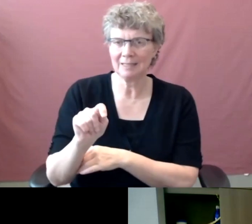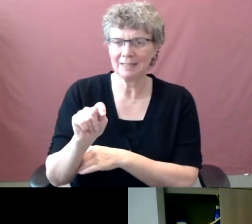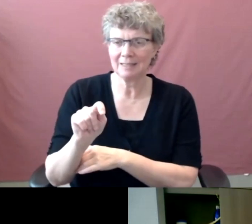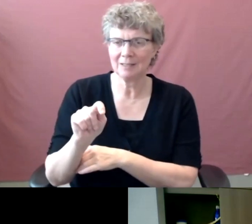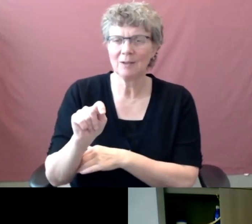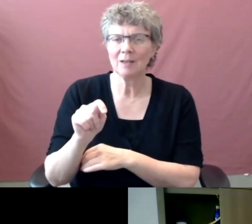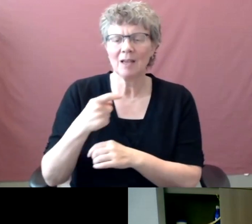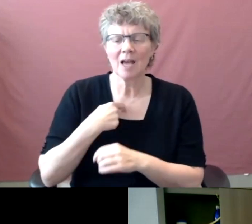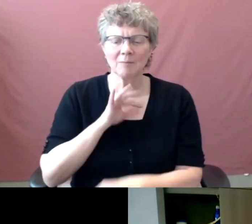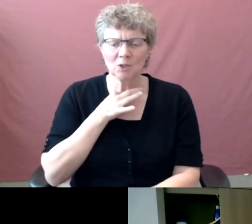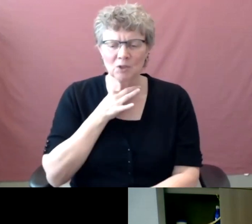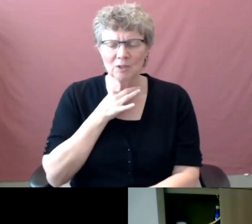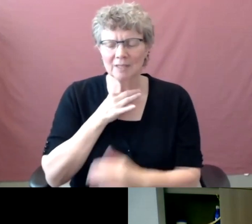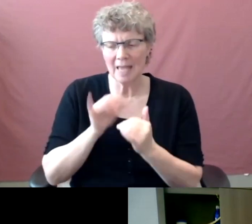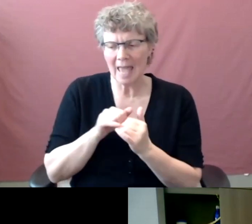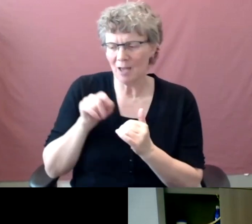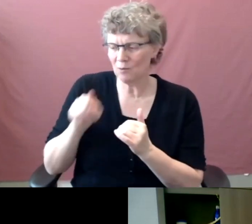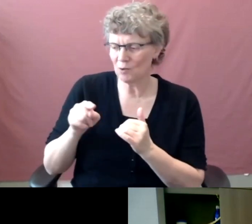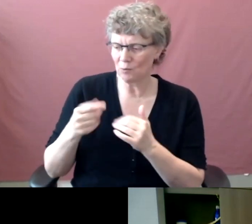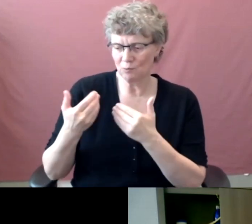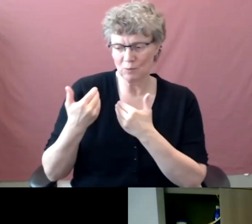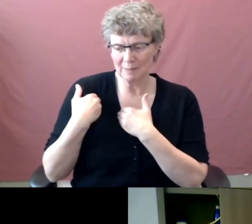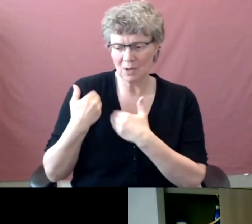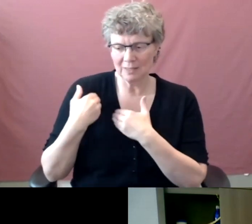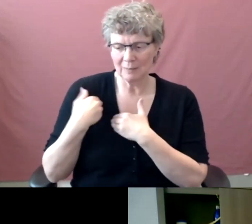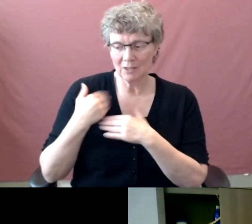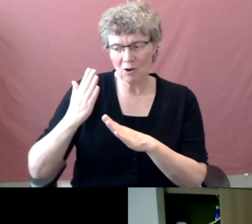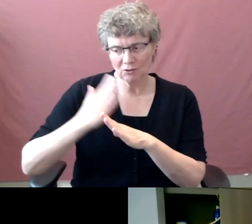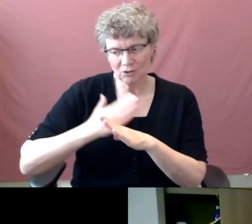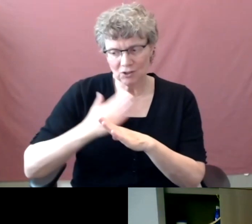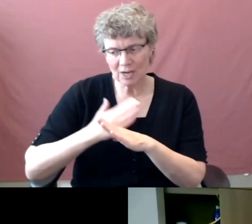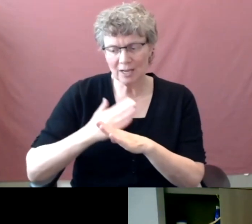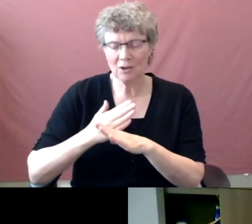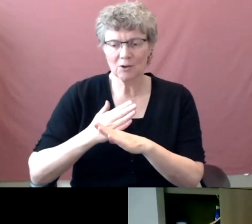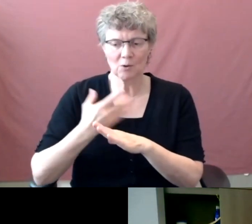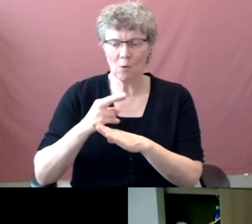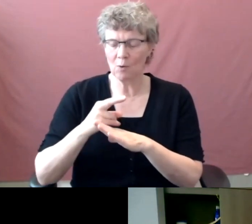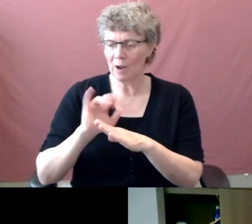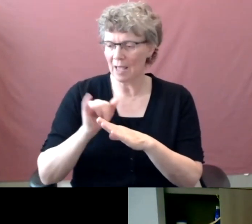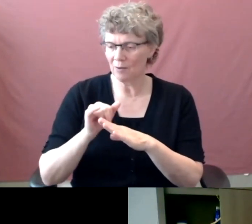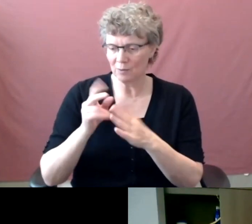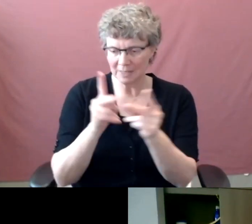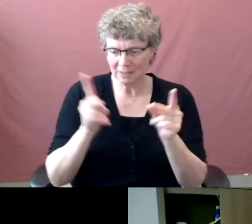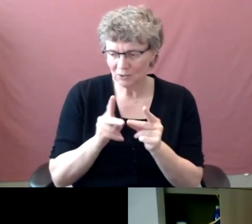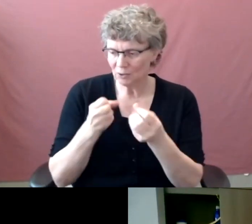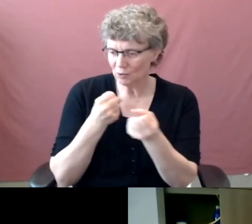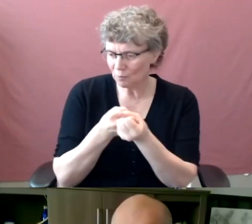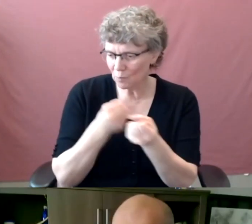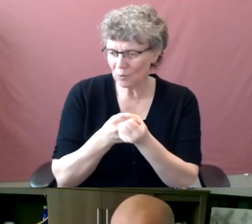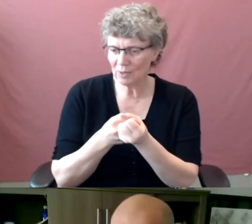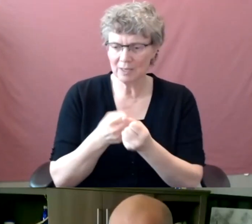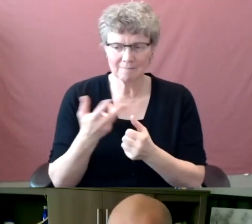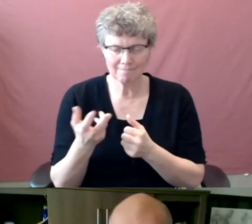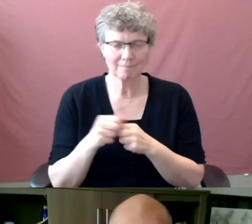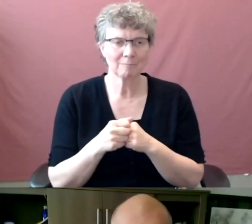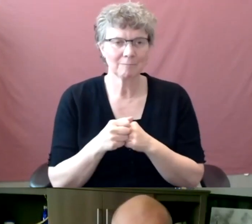how those responsibilities are shared or how those are supported. Let's go away. Mike, do you want to start with that? And then I, if I